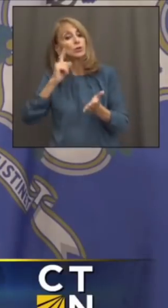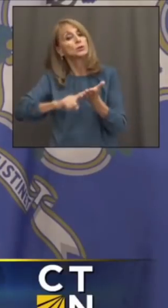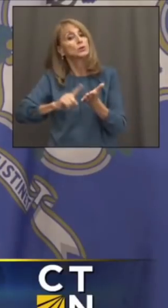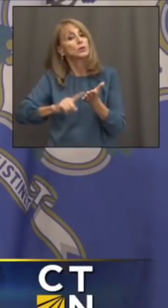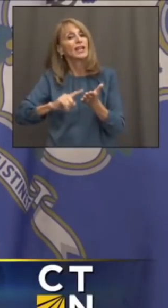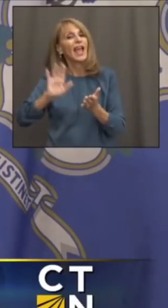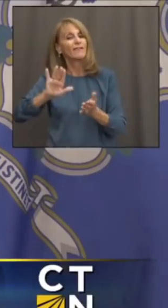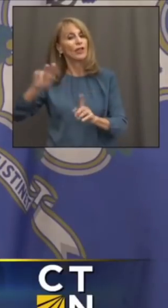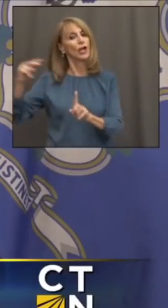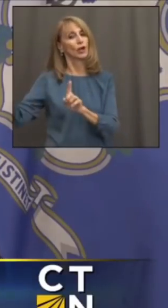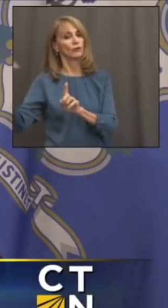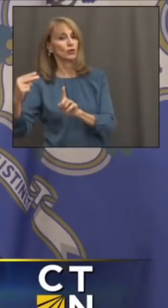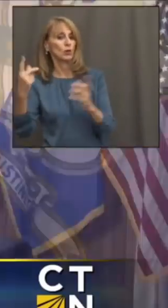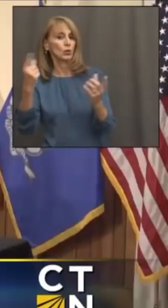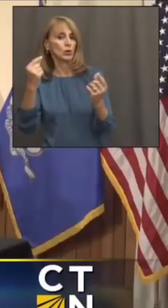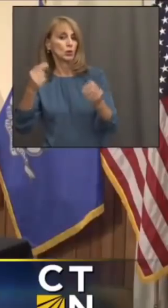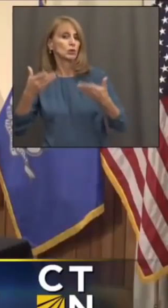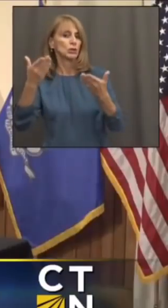a point of view on this.